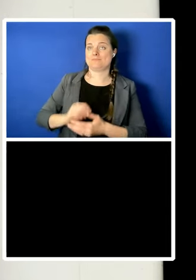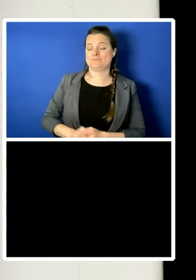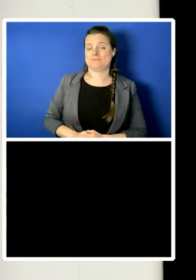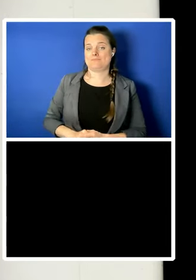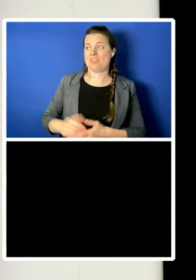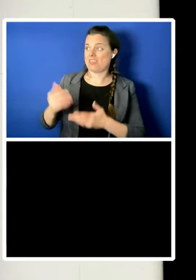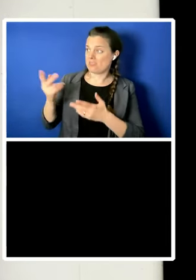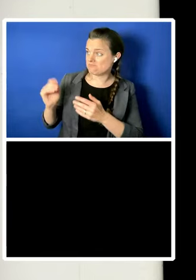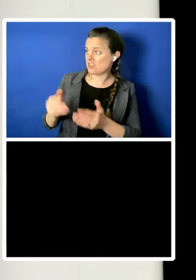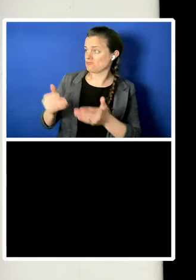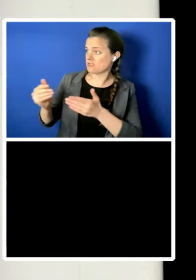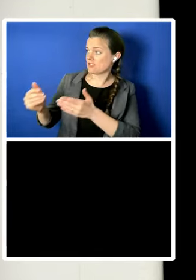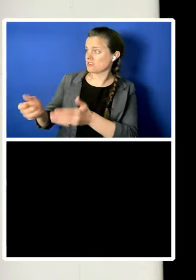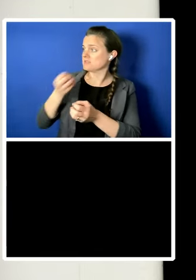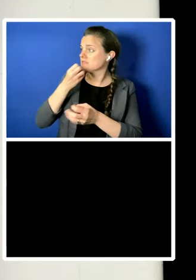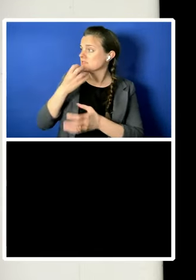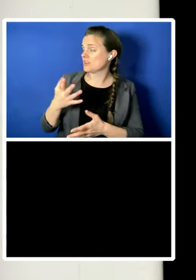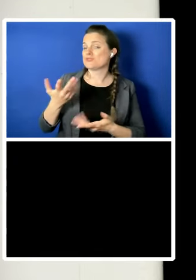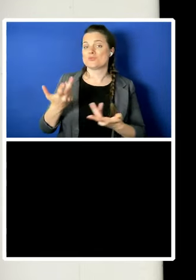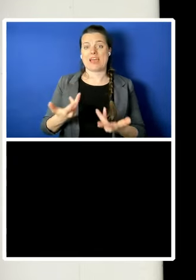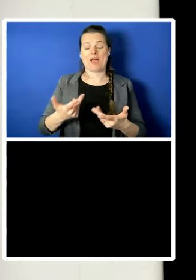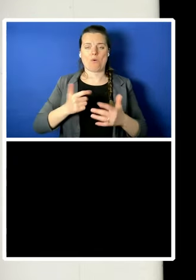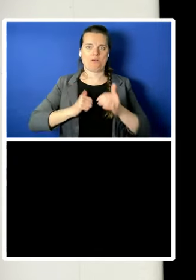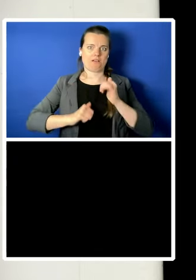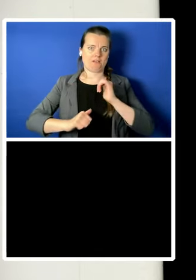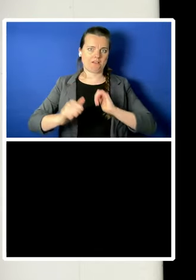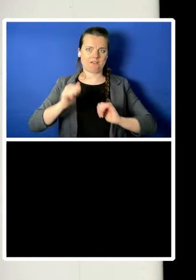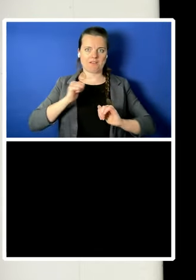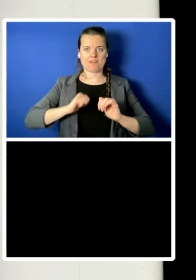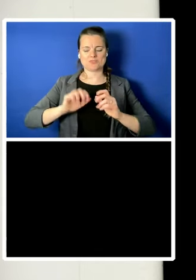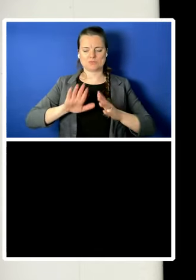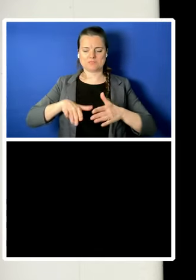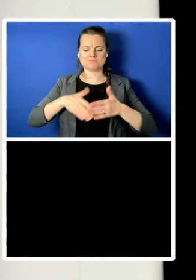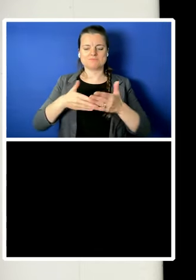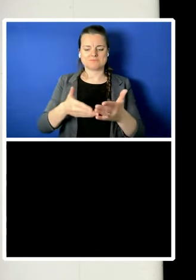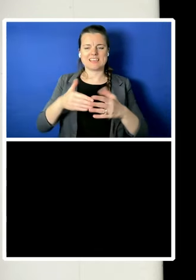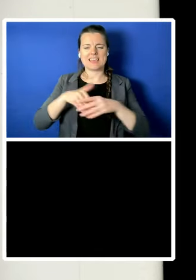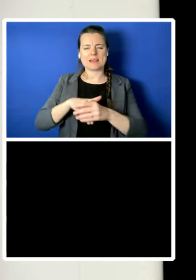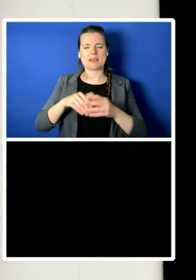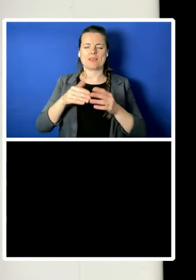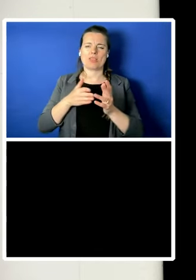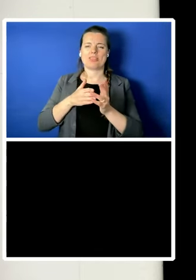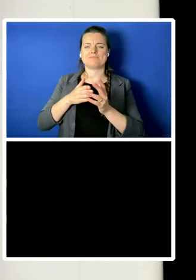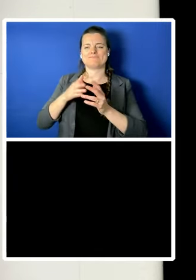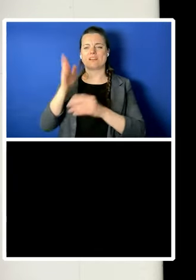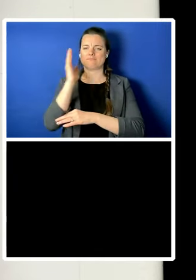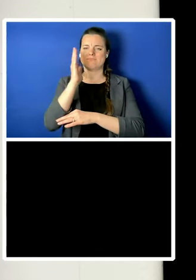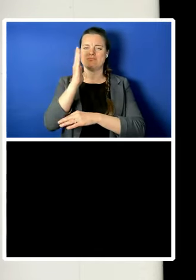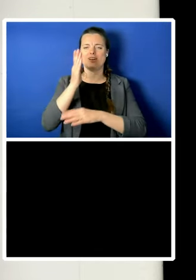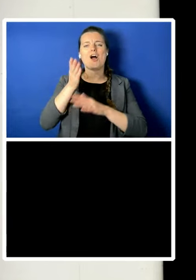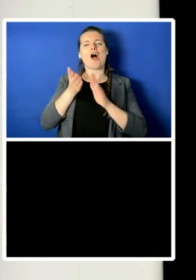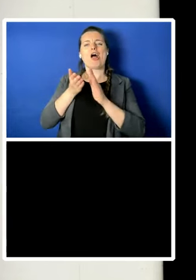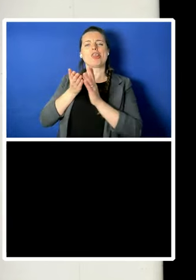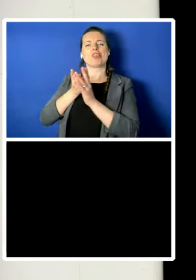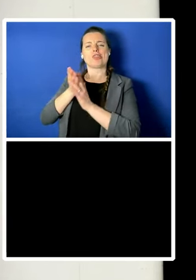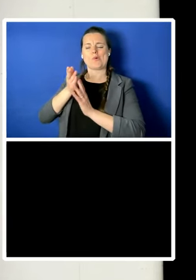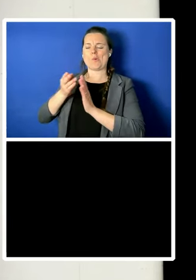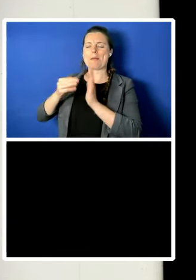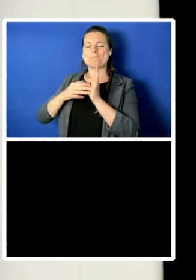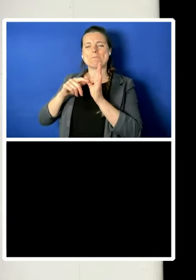honour to be giving a talk in Mary Wollstonecraft's name. She appears in my book